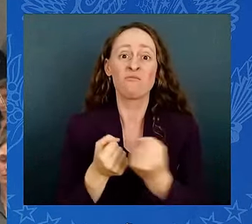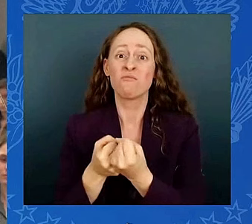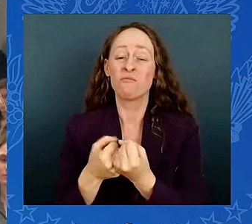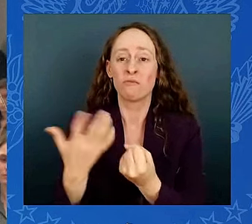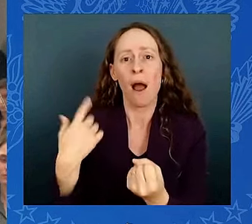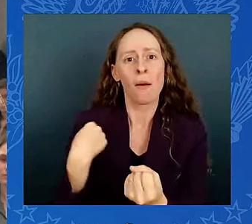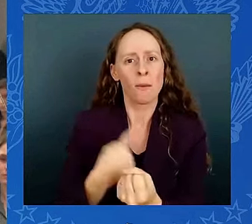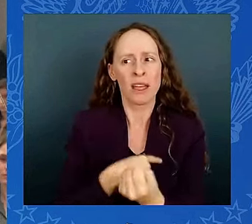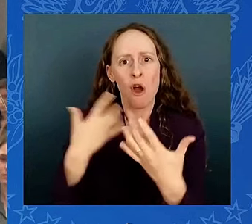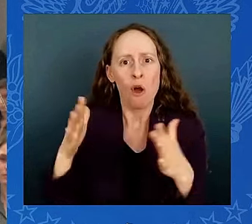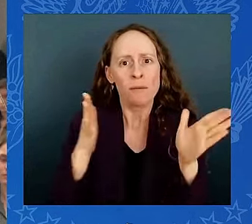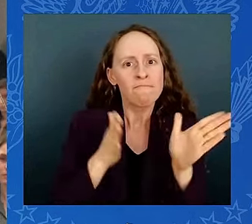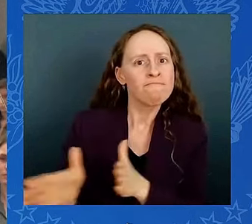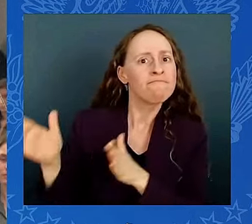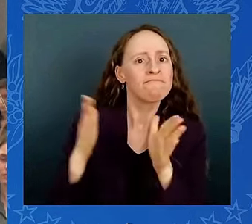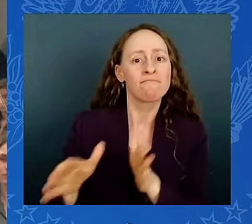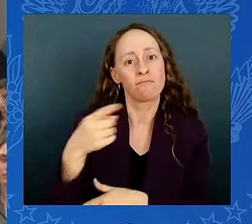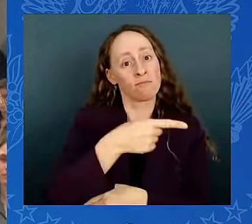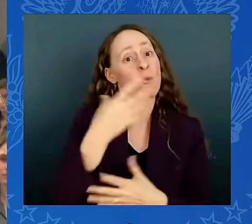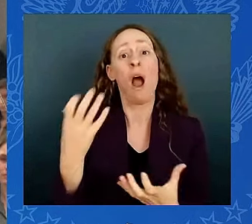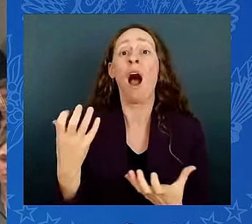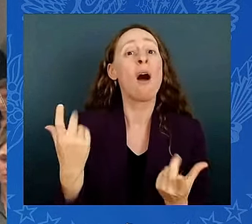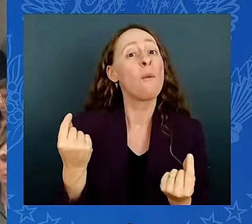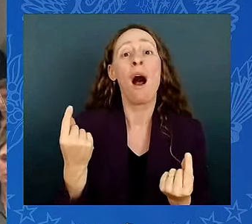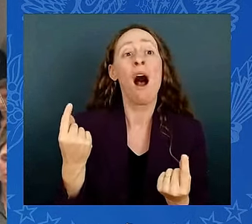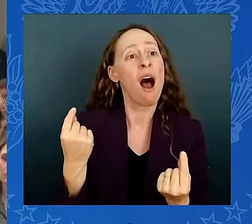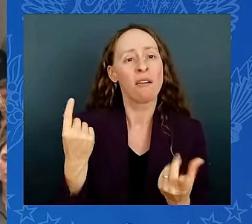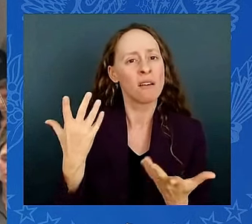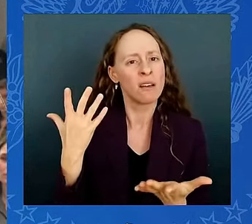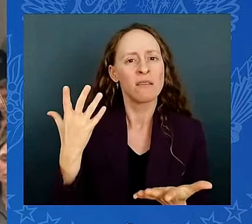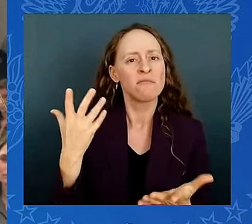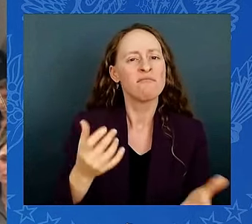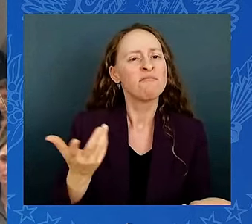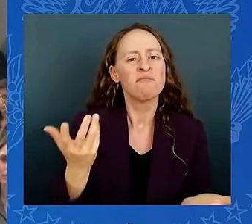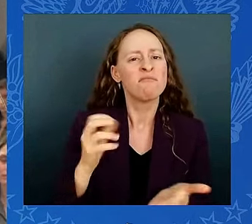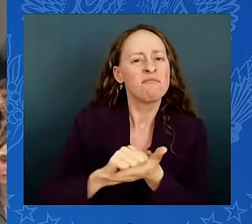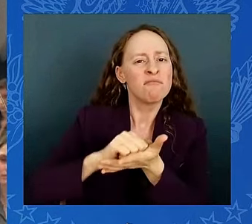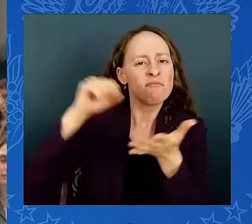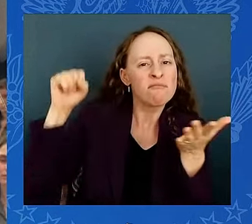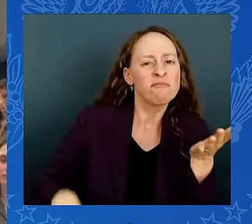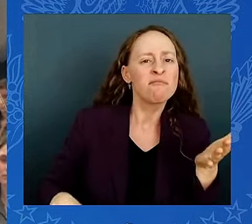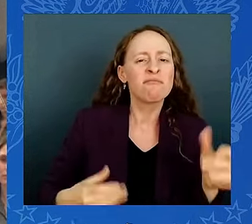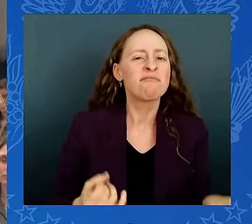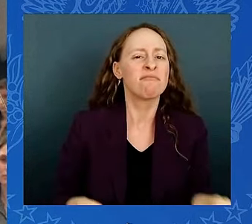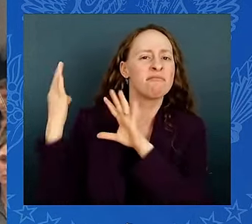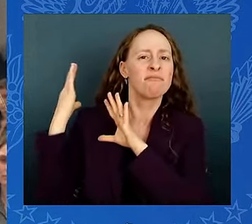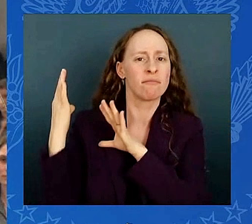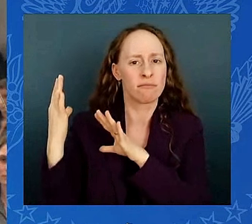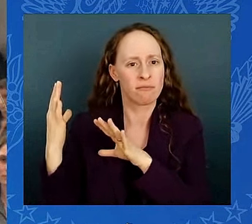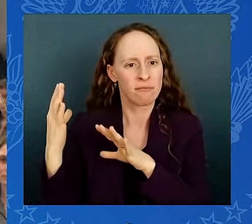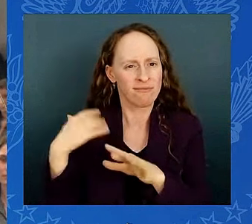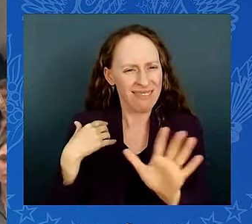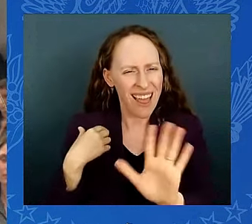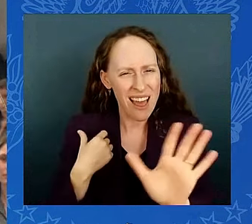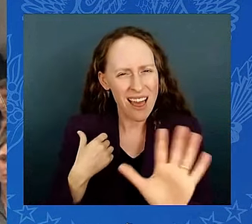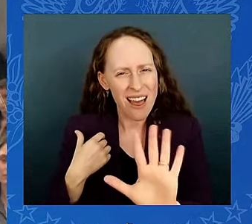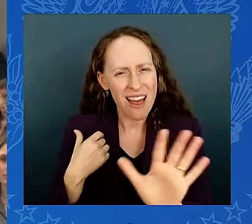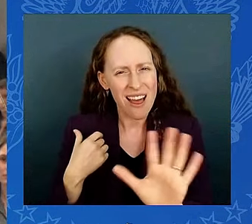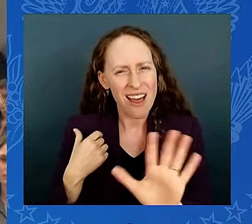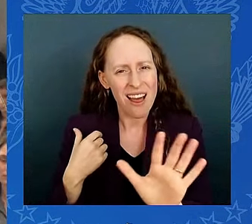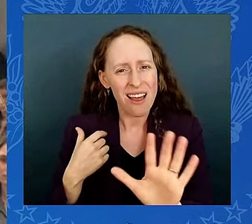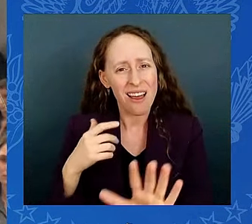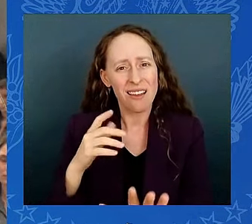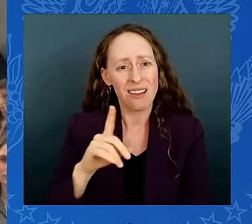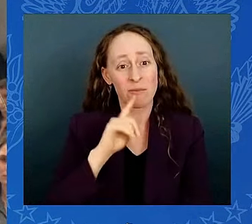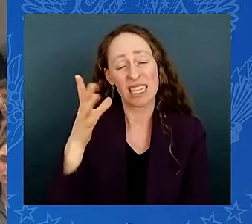climate provisions and kill those jobs. I, quite frankly, think it's not only outrageous, it's really stupid. Everyone